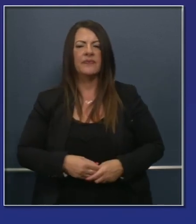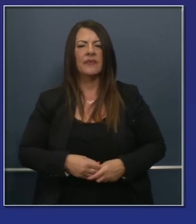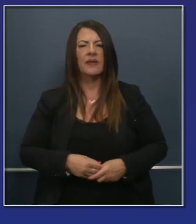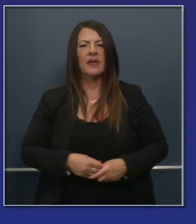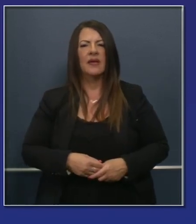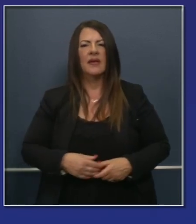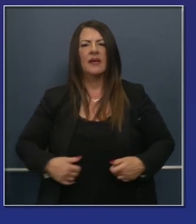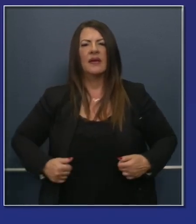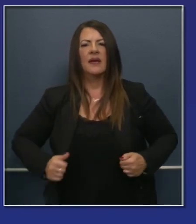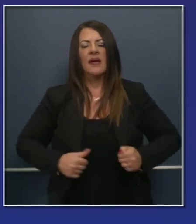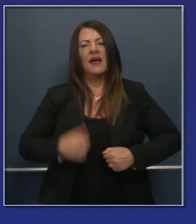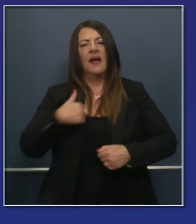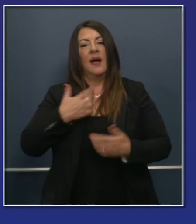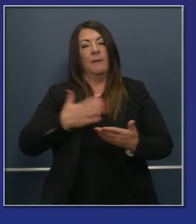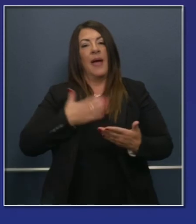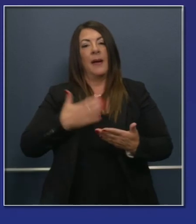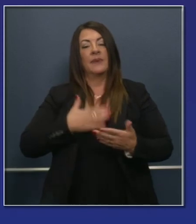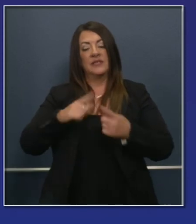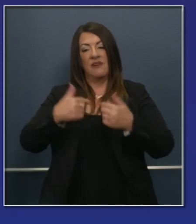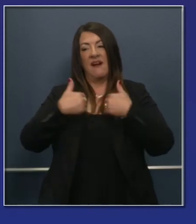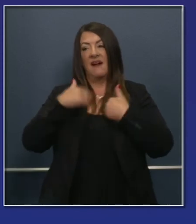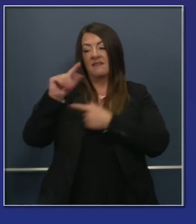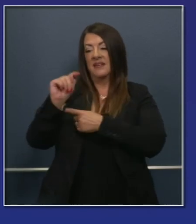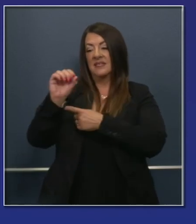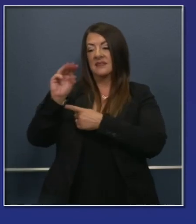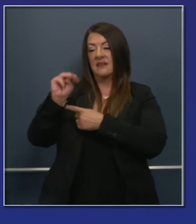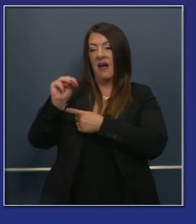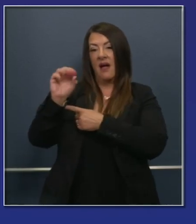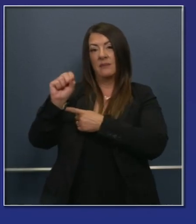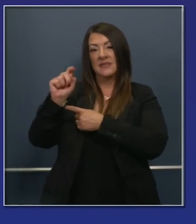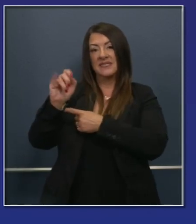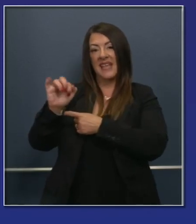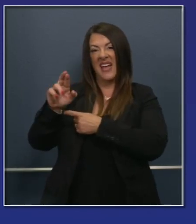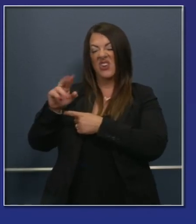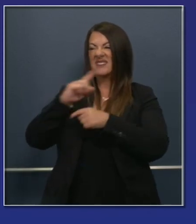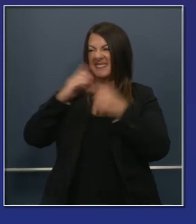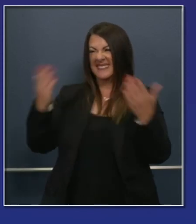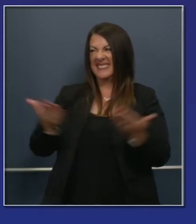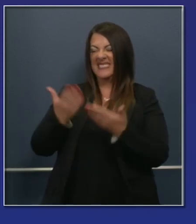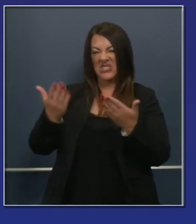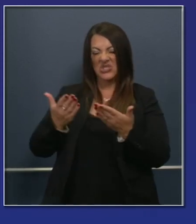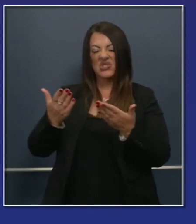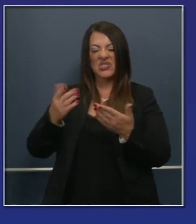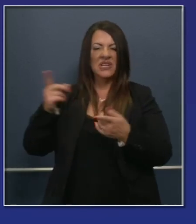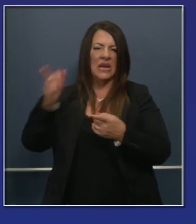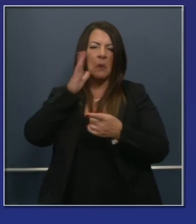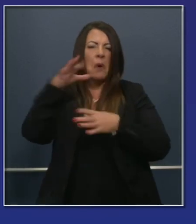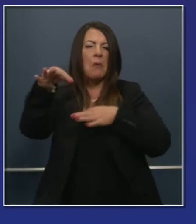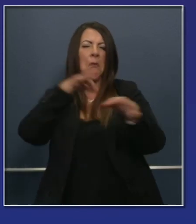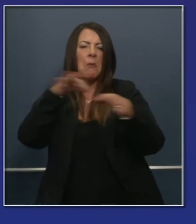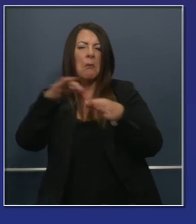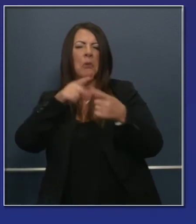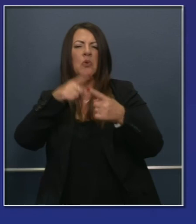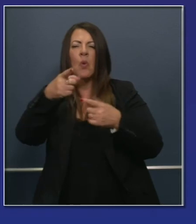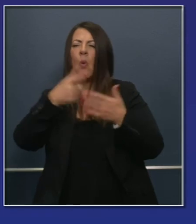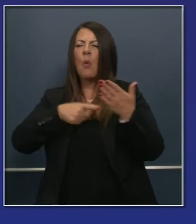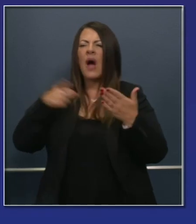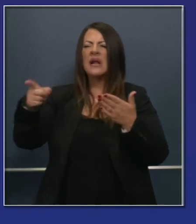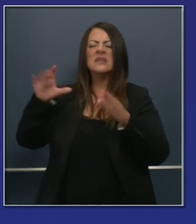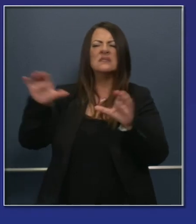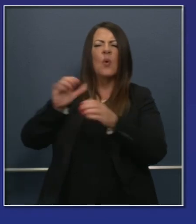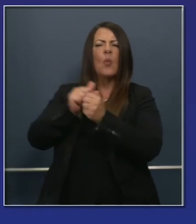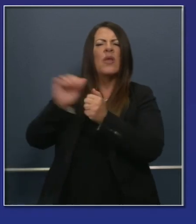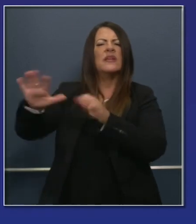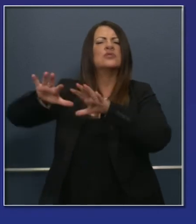with that, I'm very pleased that Tom joined us here today. He's going to update you on the work of the task force, the work that he's done